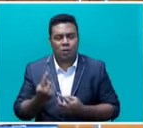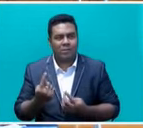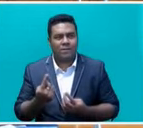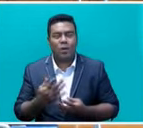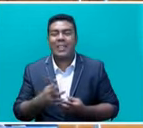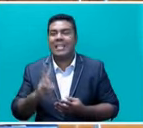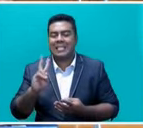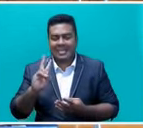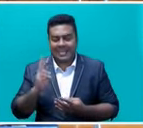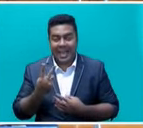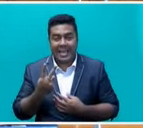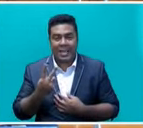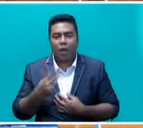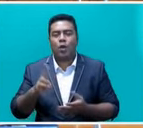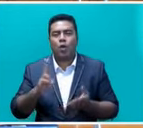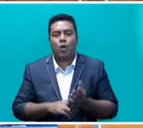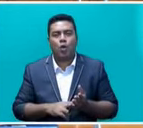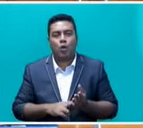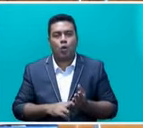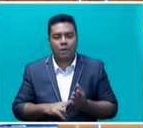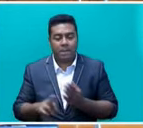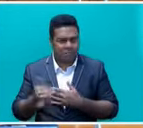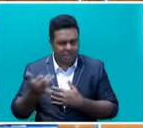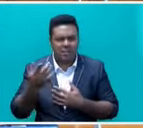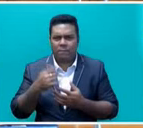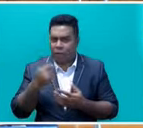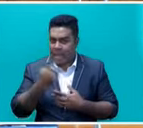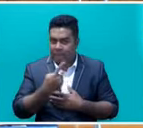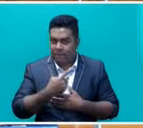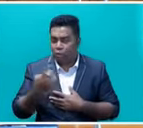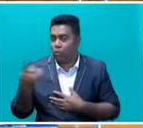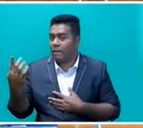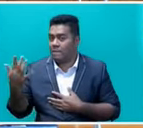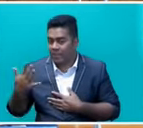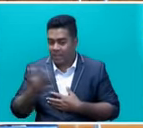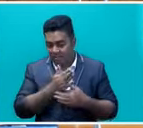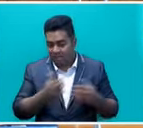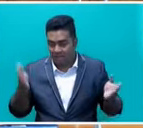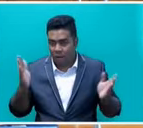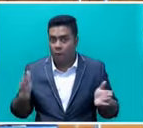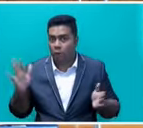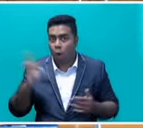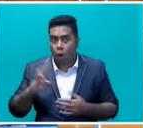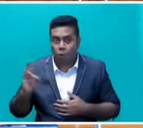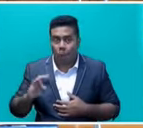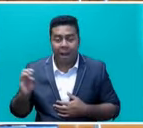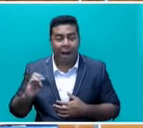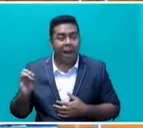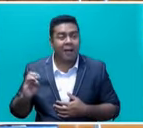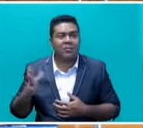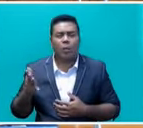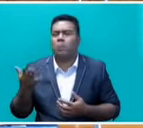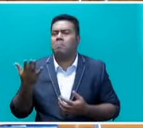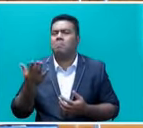November. So, the application, like I said, is from the 11th to the 15th of October. Please fill it out. Send in your applications. If you receive